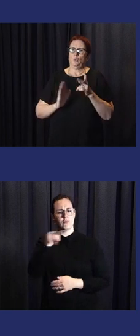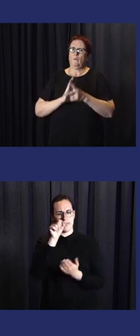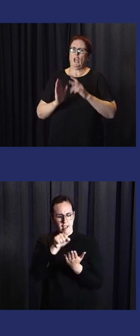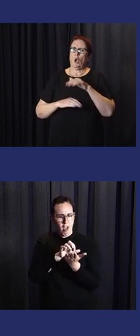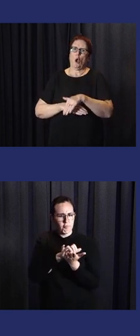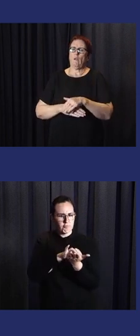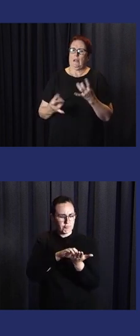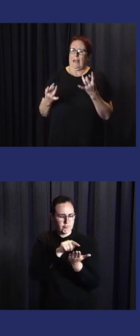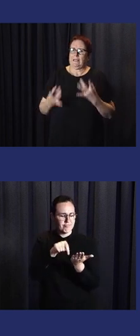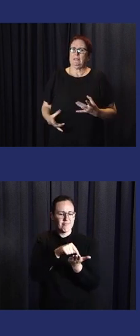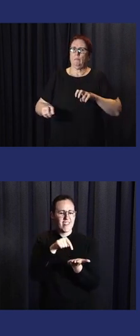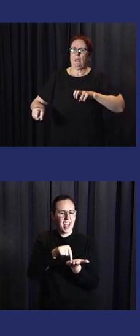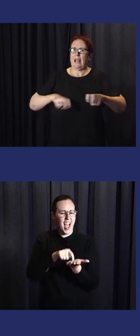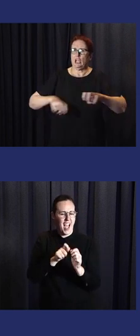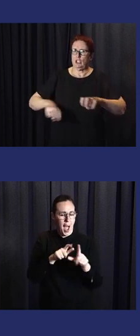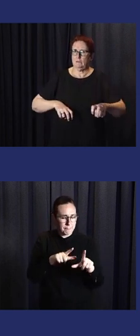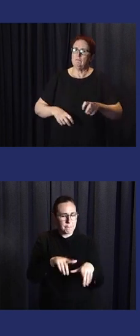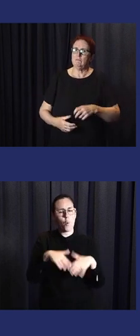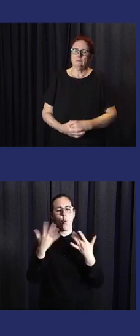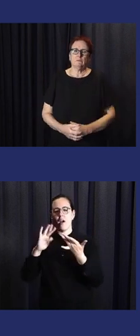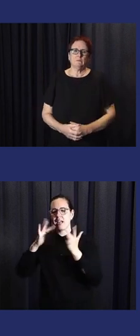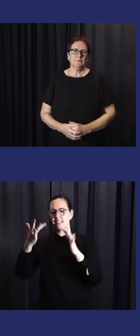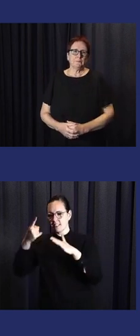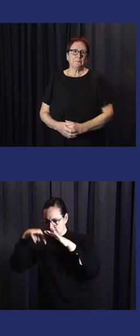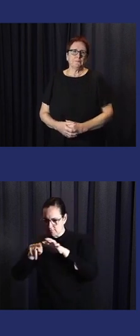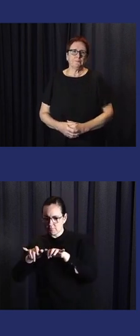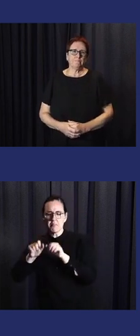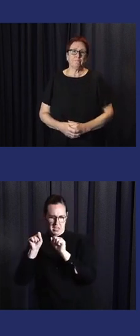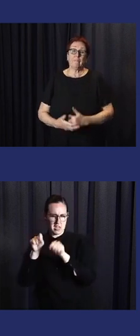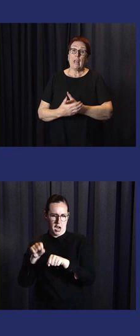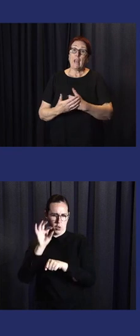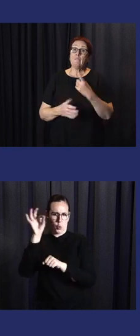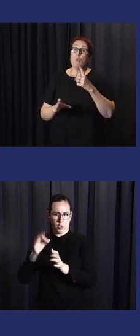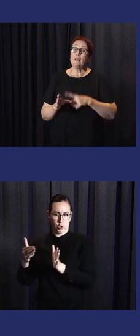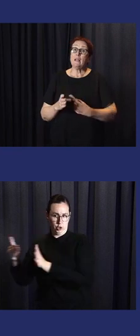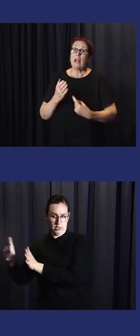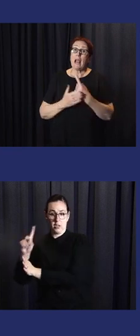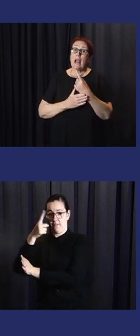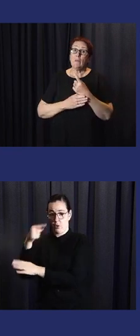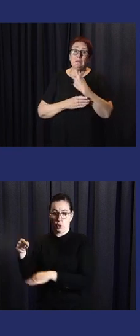online platform. We'll start with a brief video about anticipatory action.